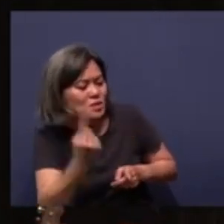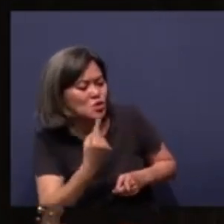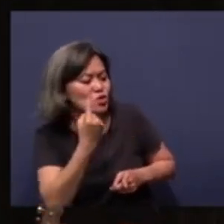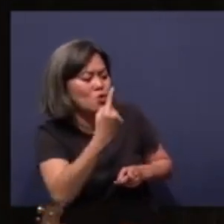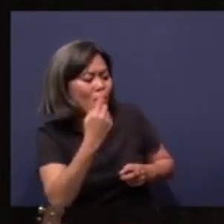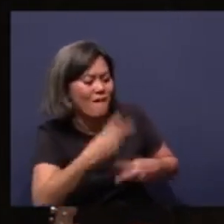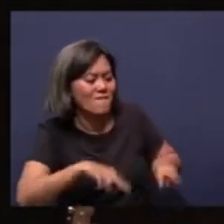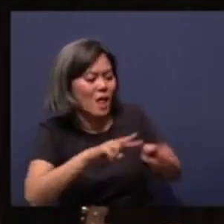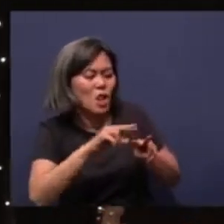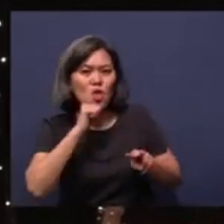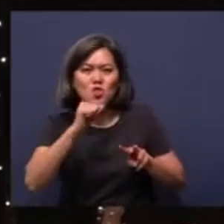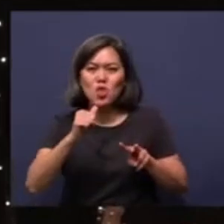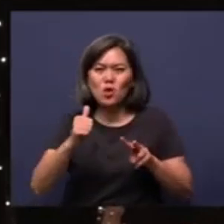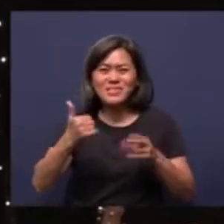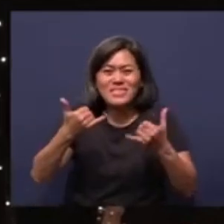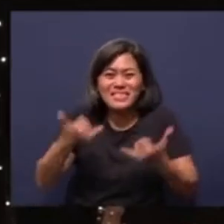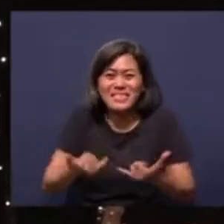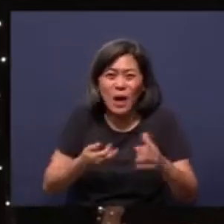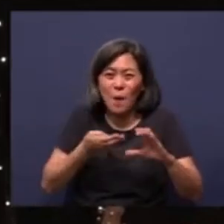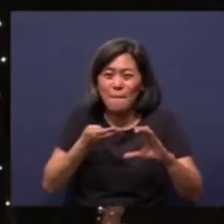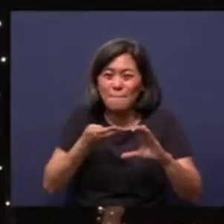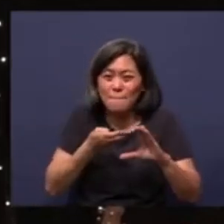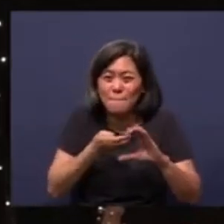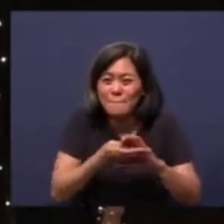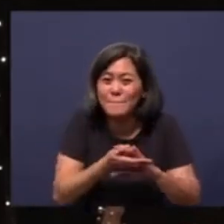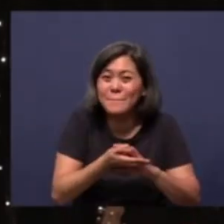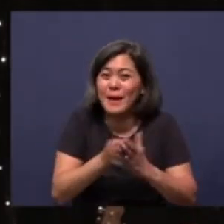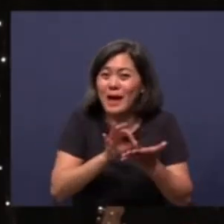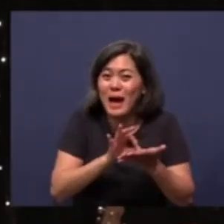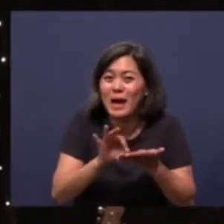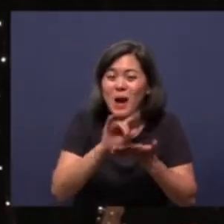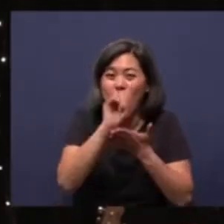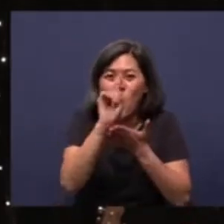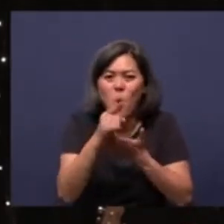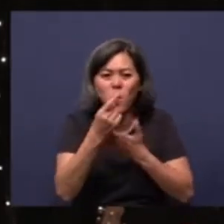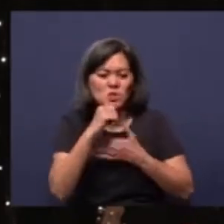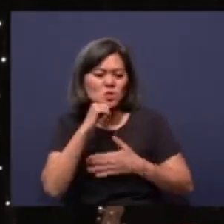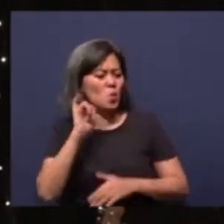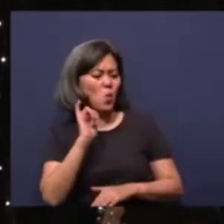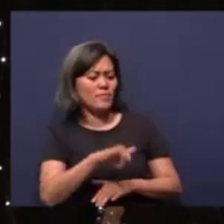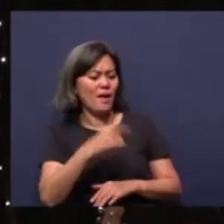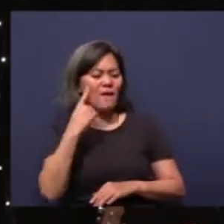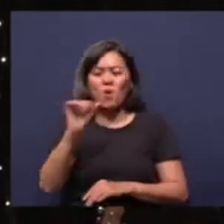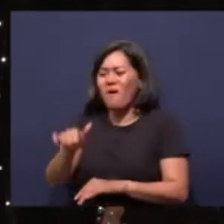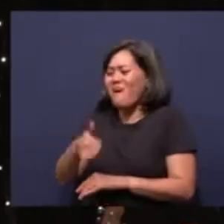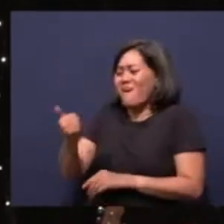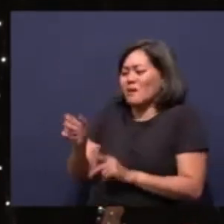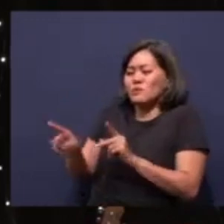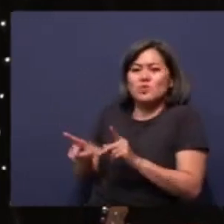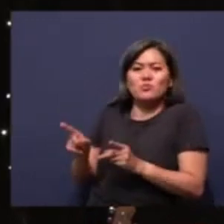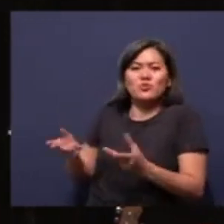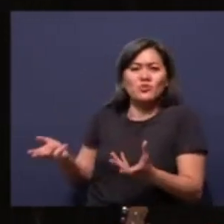Not your present bank account. Not that. It's for other people.